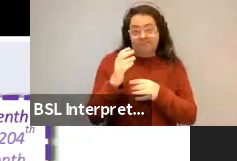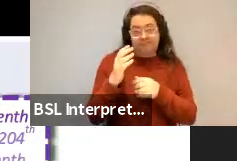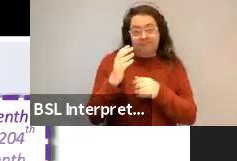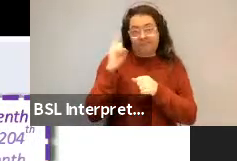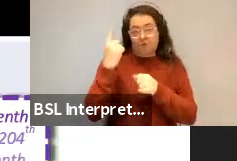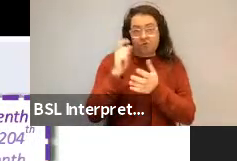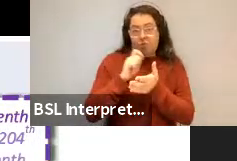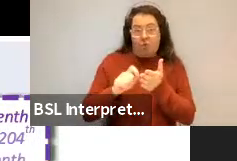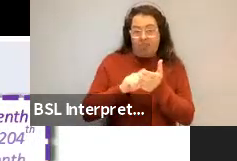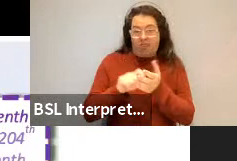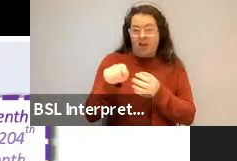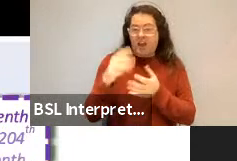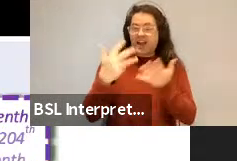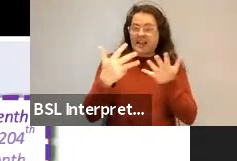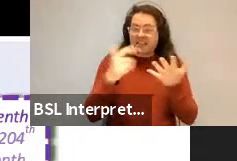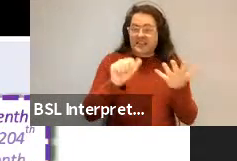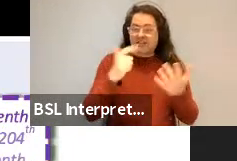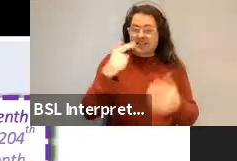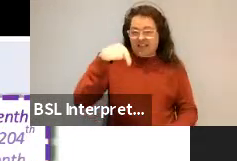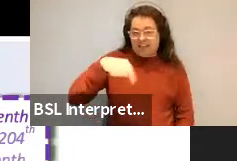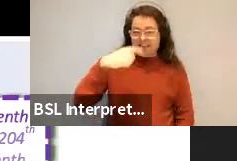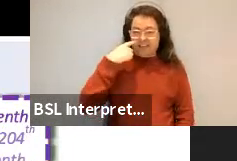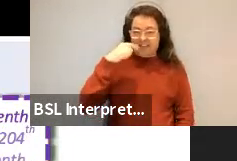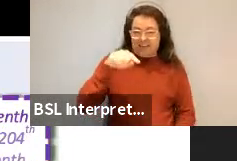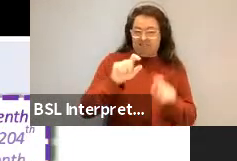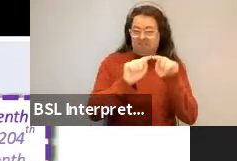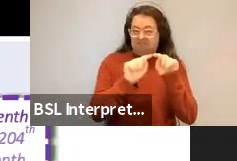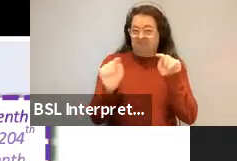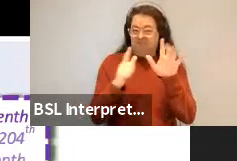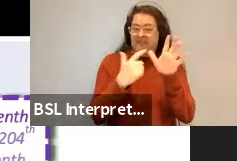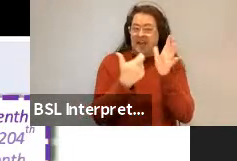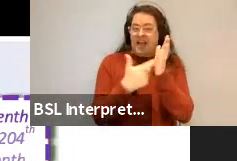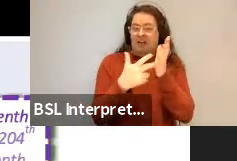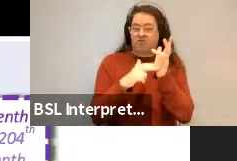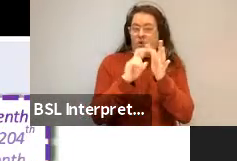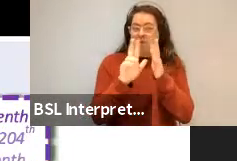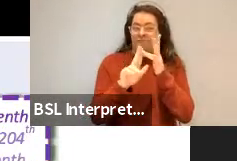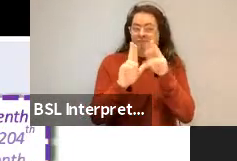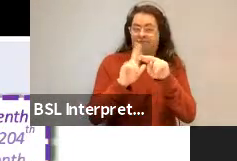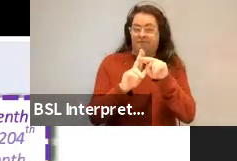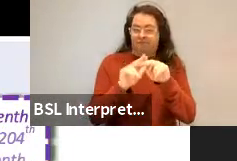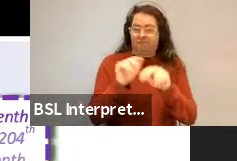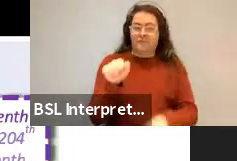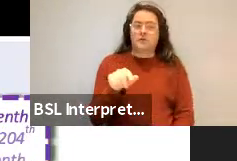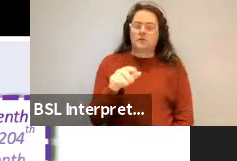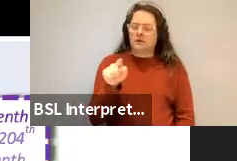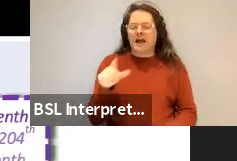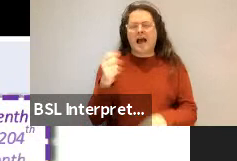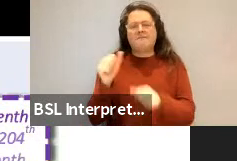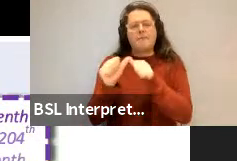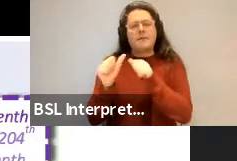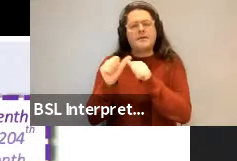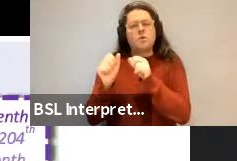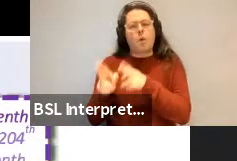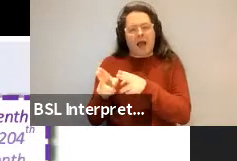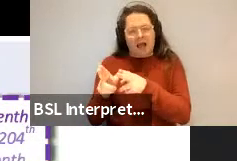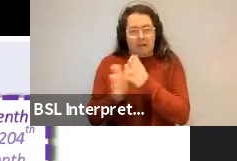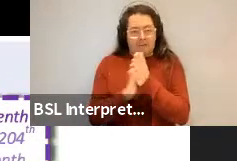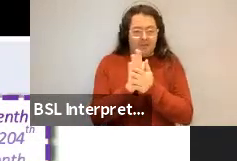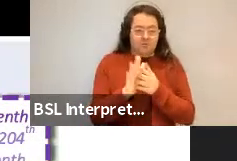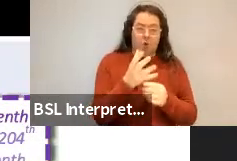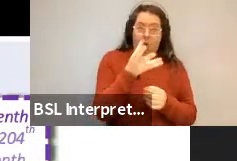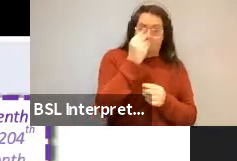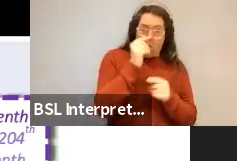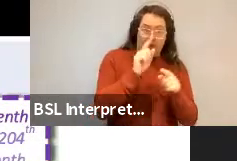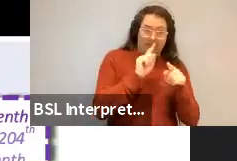that we have a better way to say these things. So we learn the specifics and we generalize to